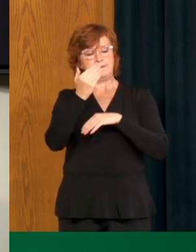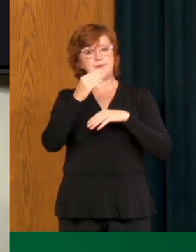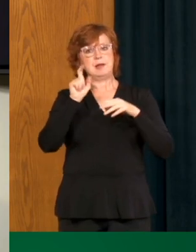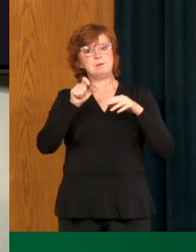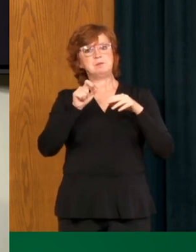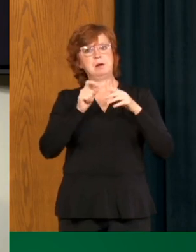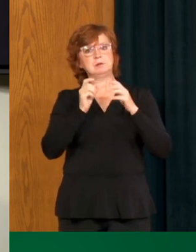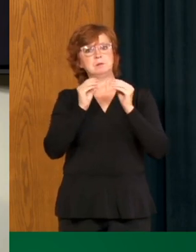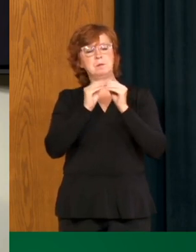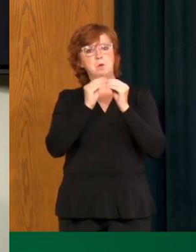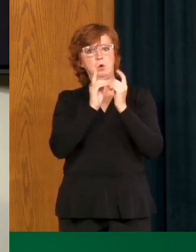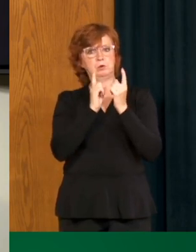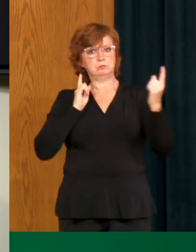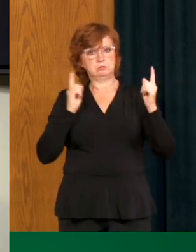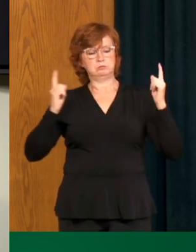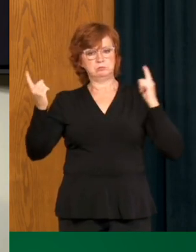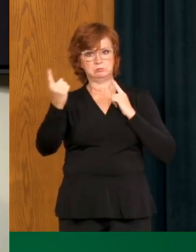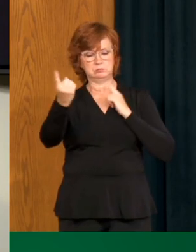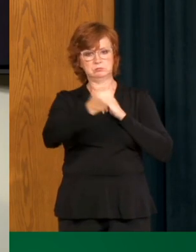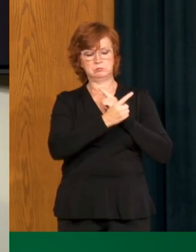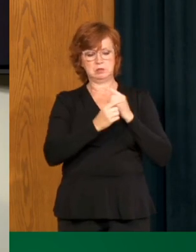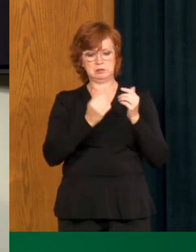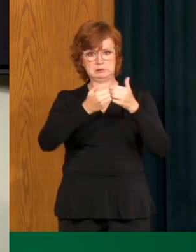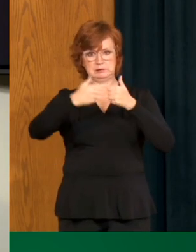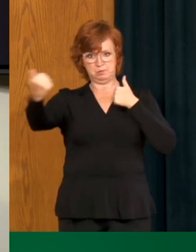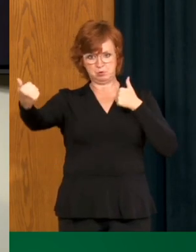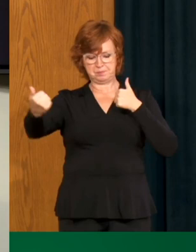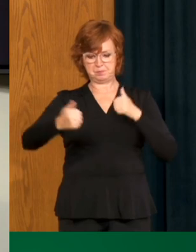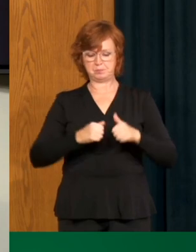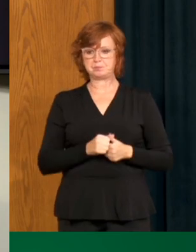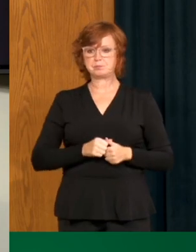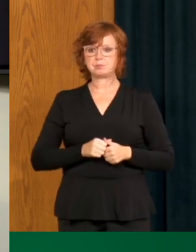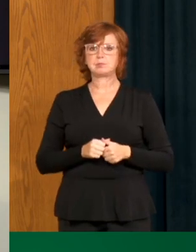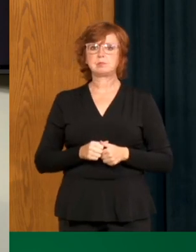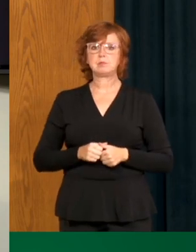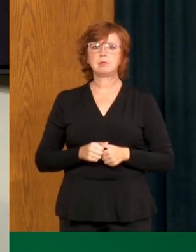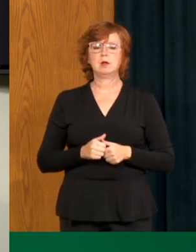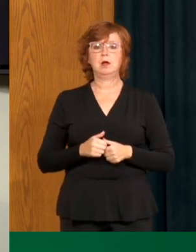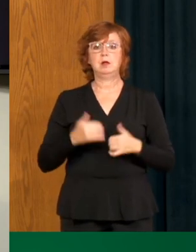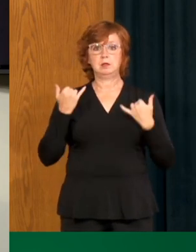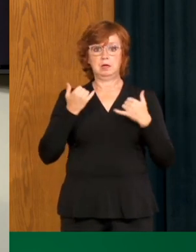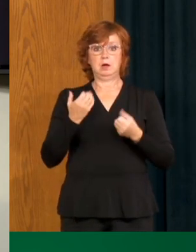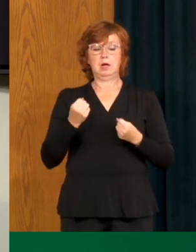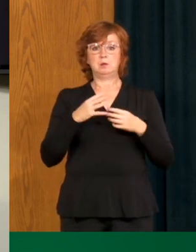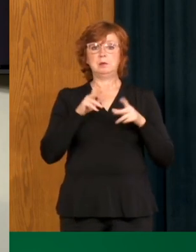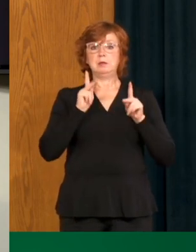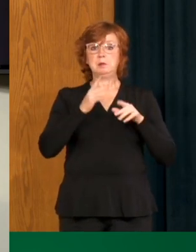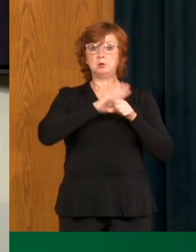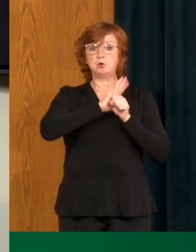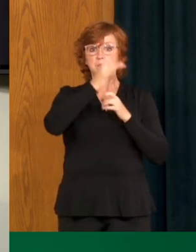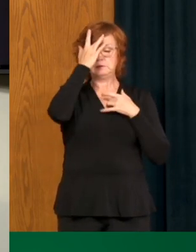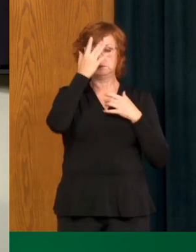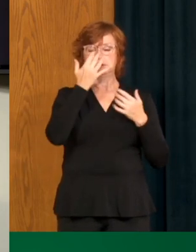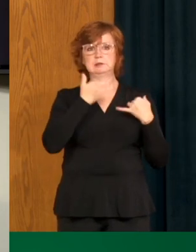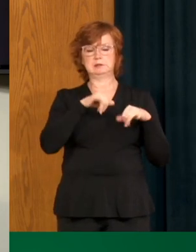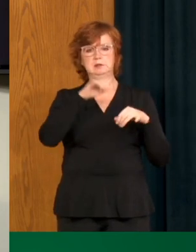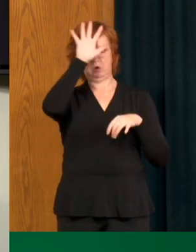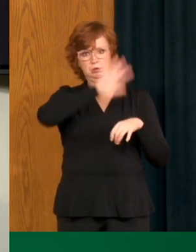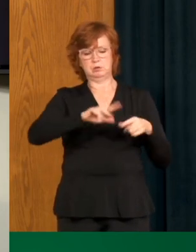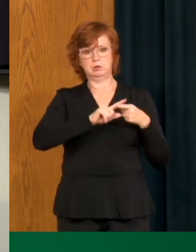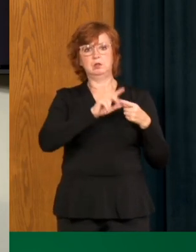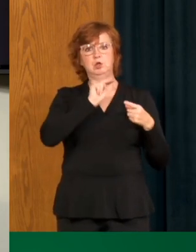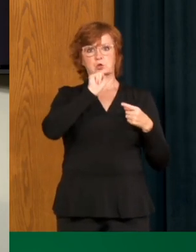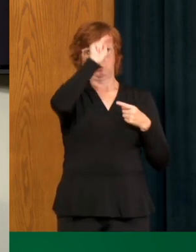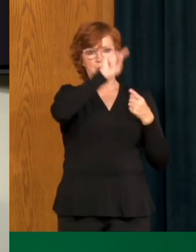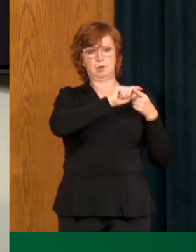household or immediate virtual bubble. In terms of cases, again, we have cases throughout Saskatchewan, 44 in the north now due